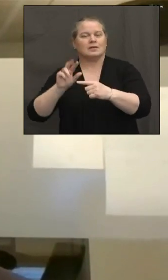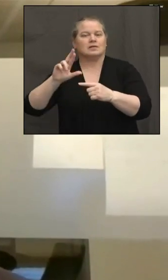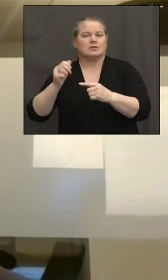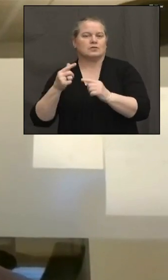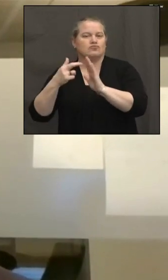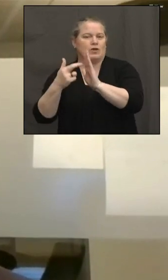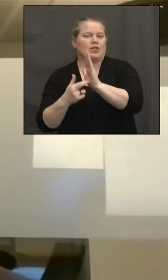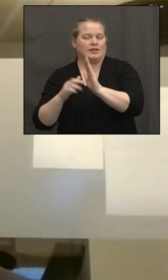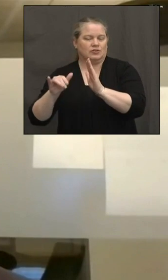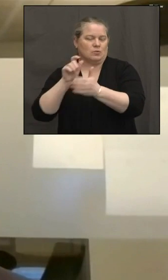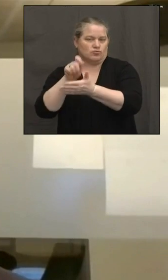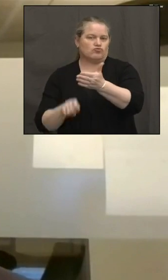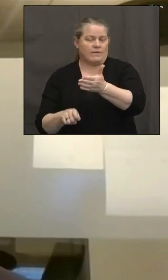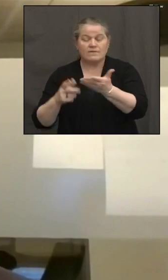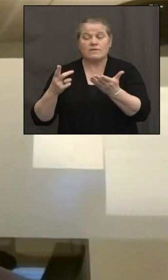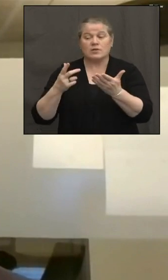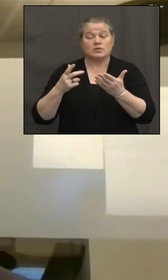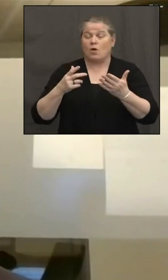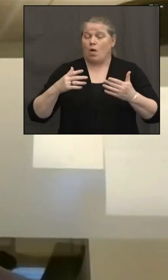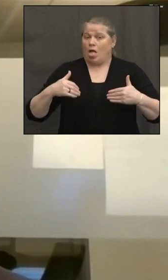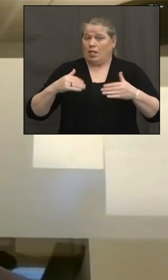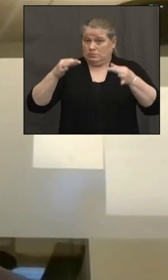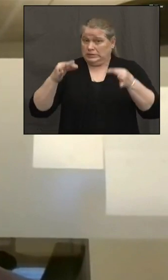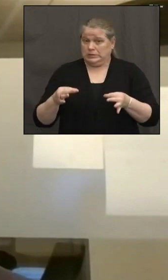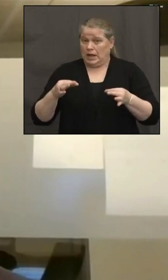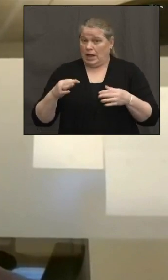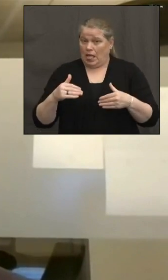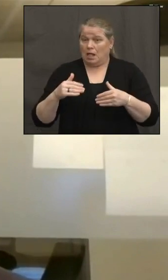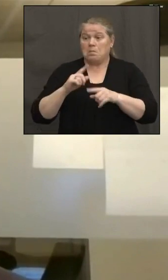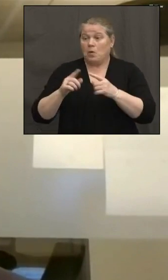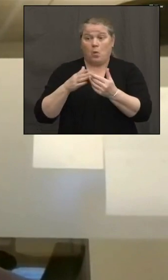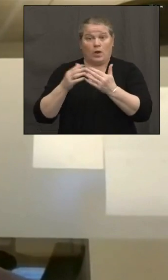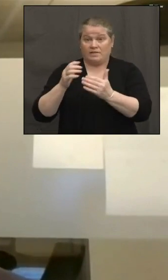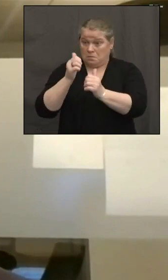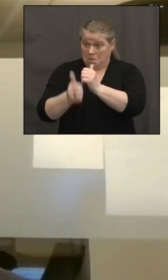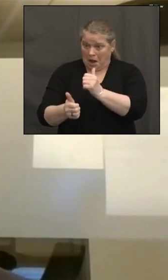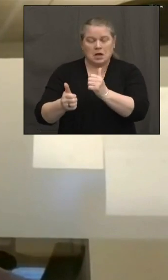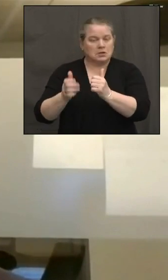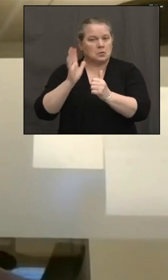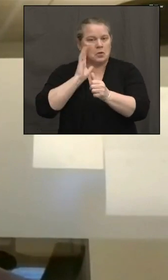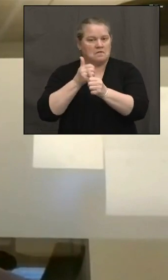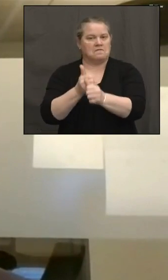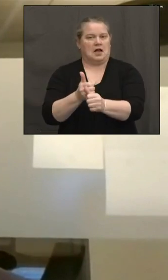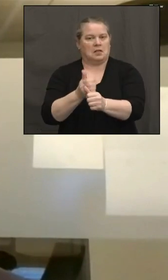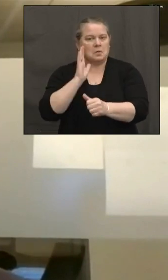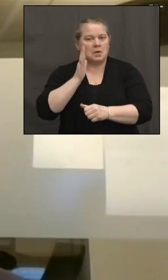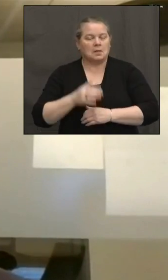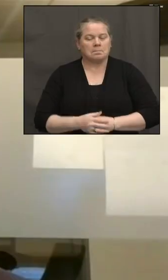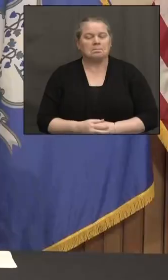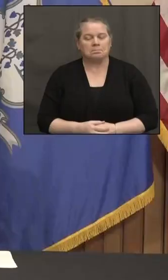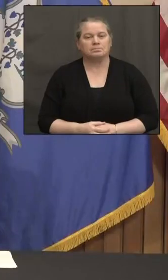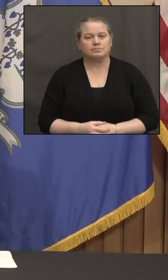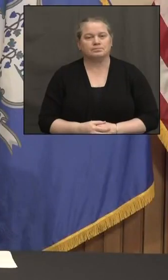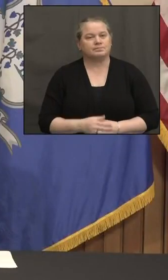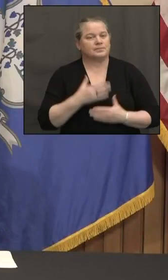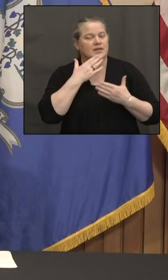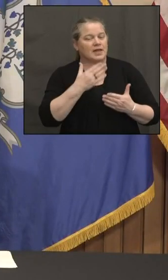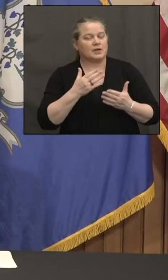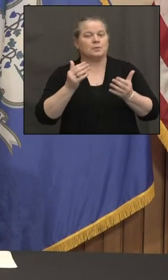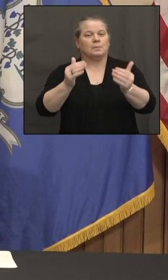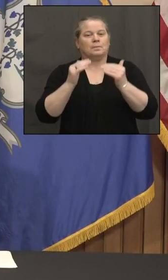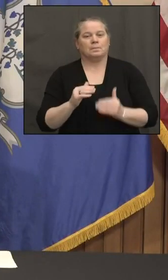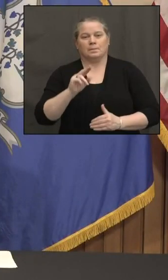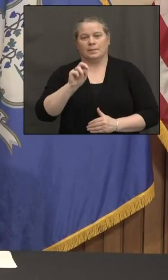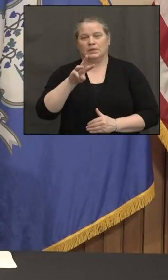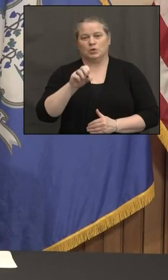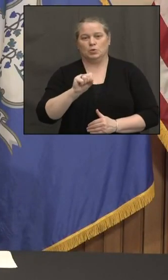you we're certainly going to be keen to follow whatever regulations are passed. Thank you very much. News